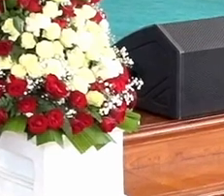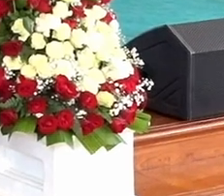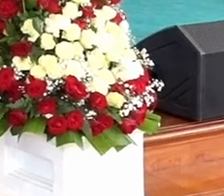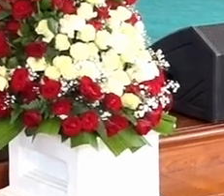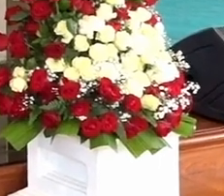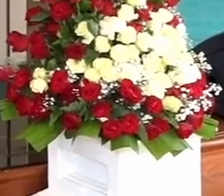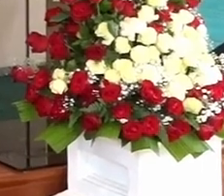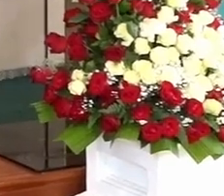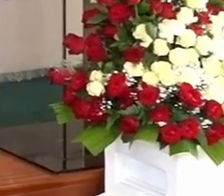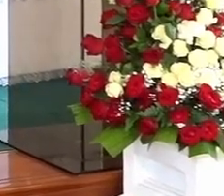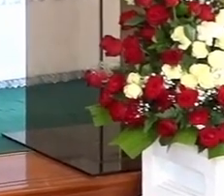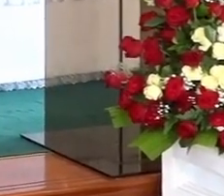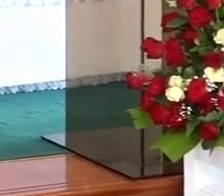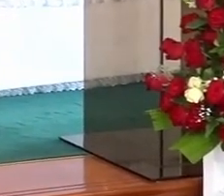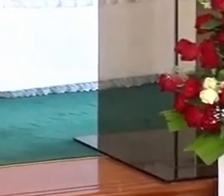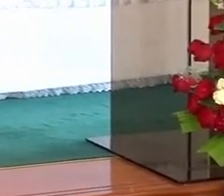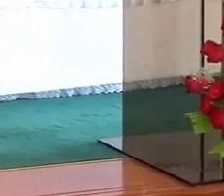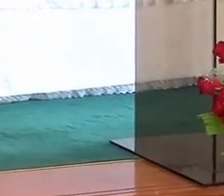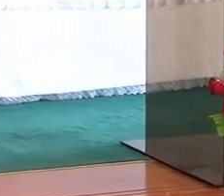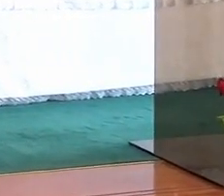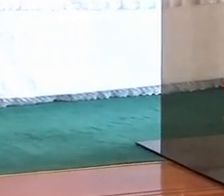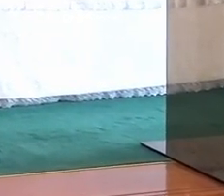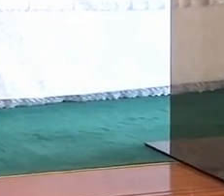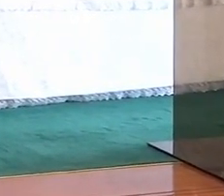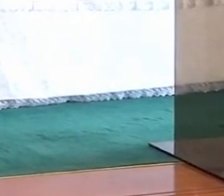he removed, he rose and removed his garment.